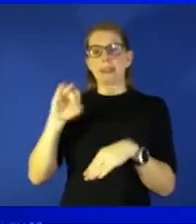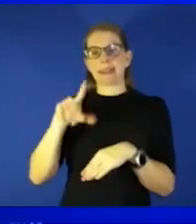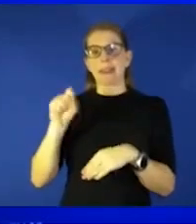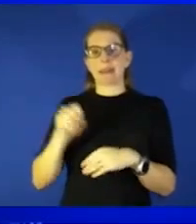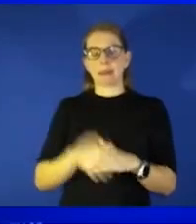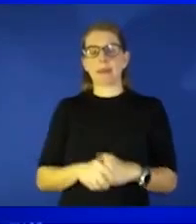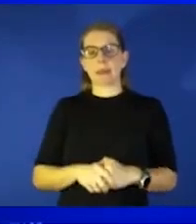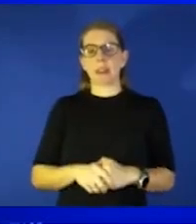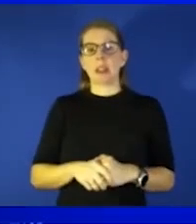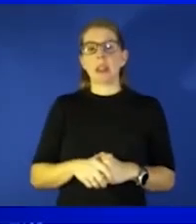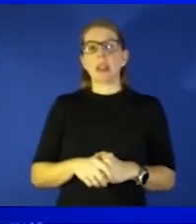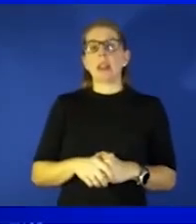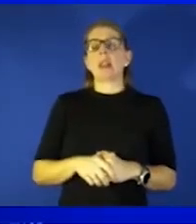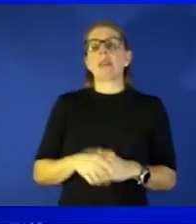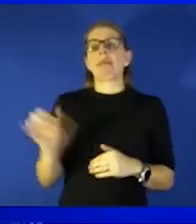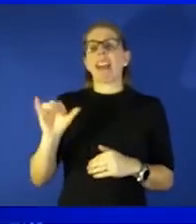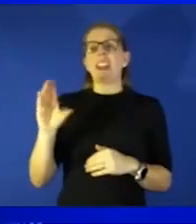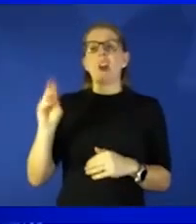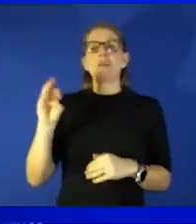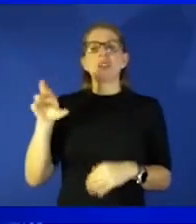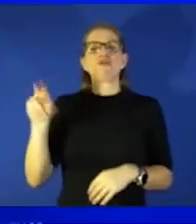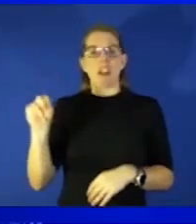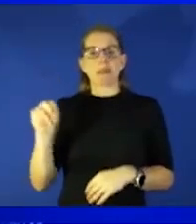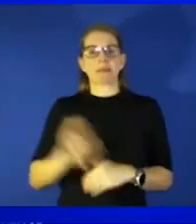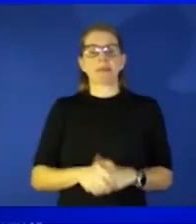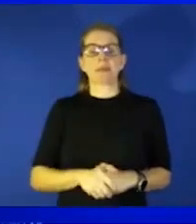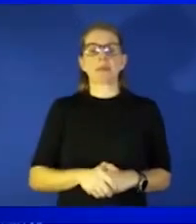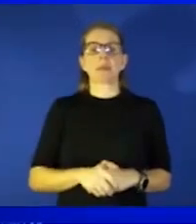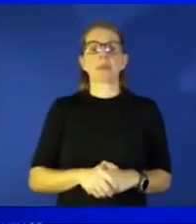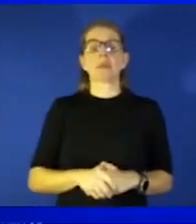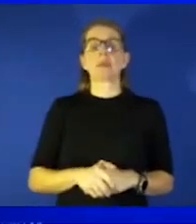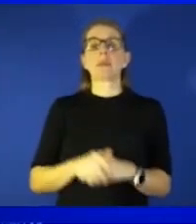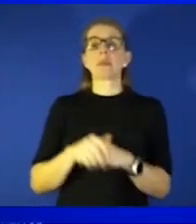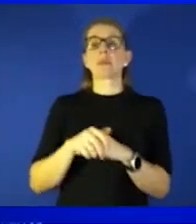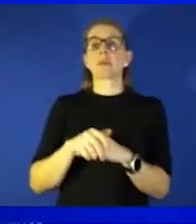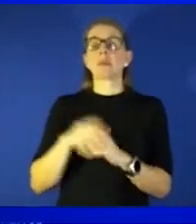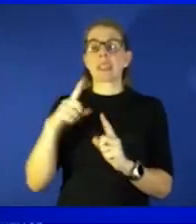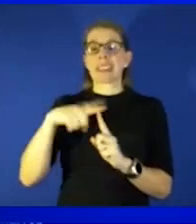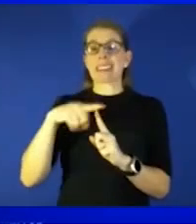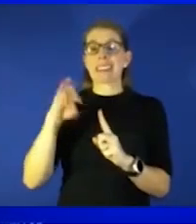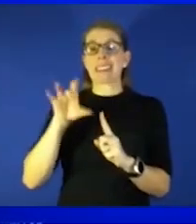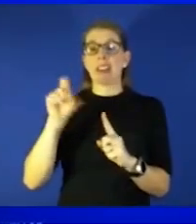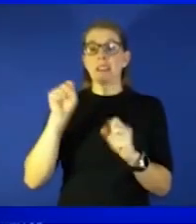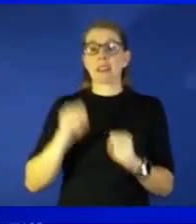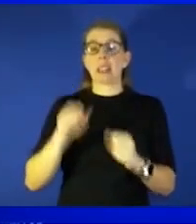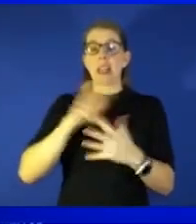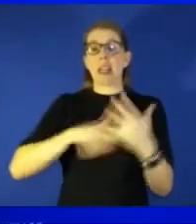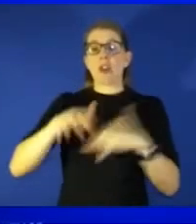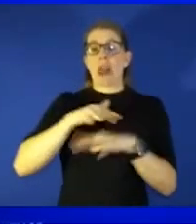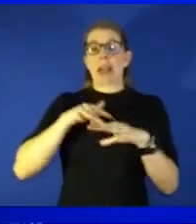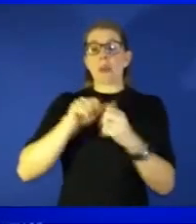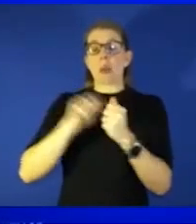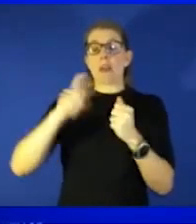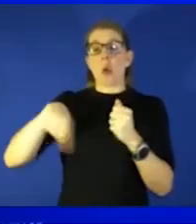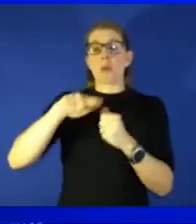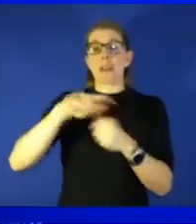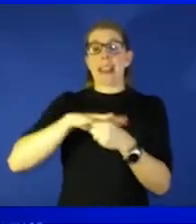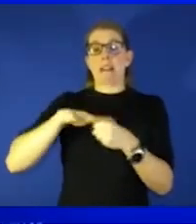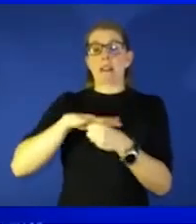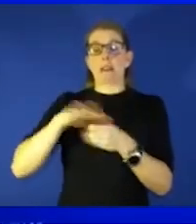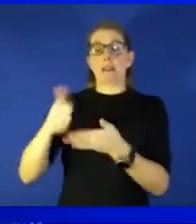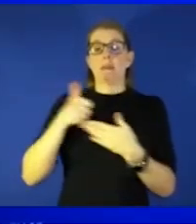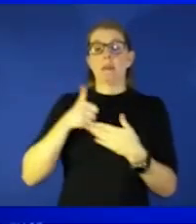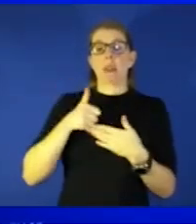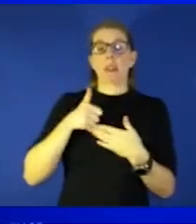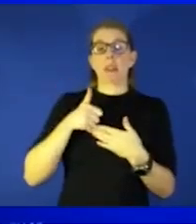omicron and so it is our ability for those t cells to continue to interact with those areas that again help us to